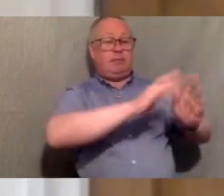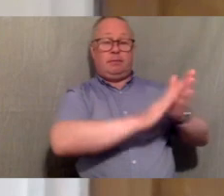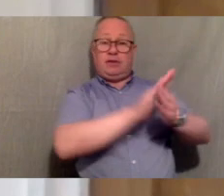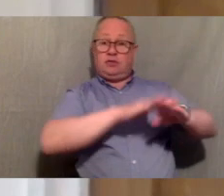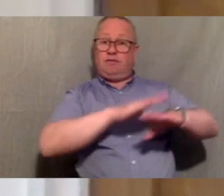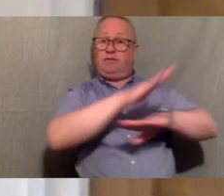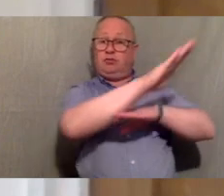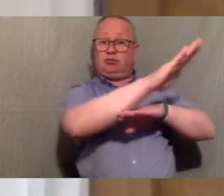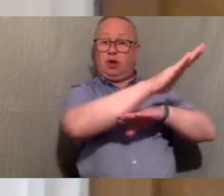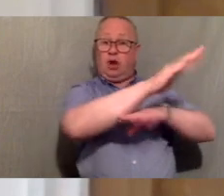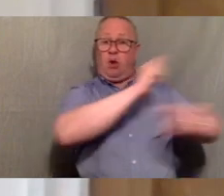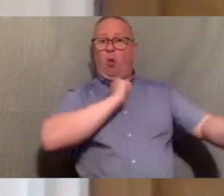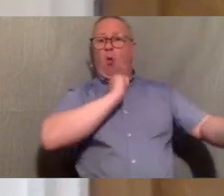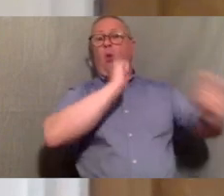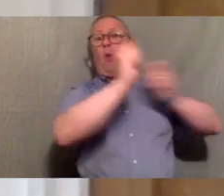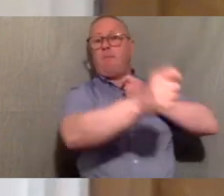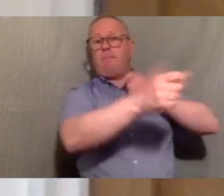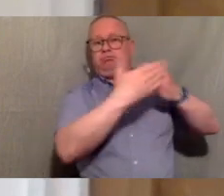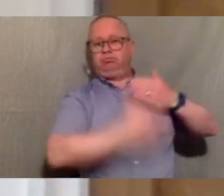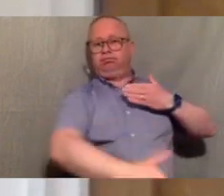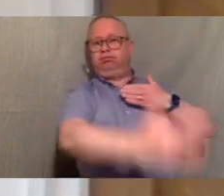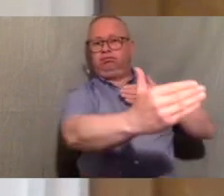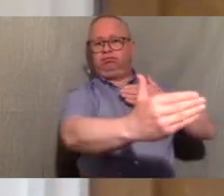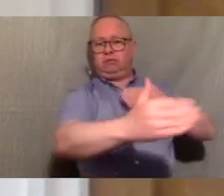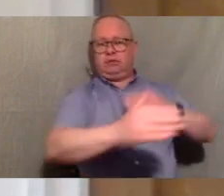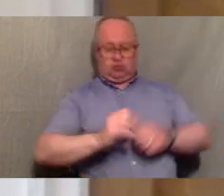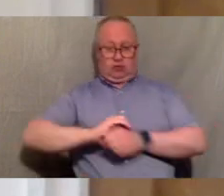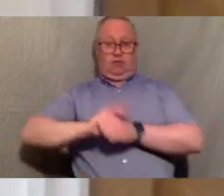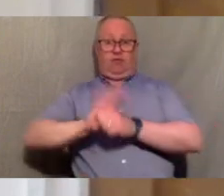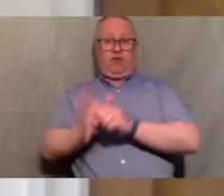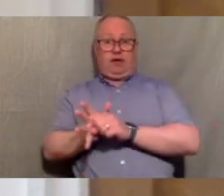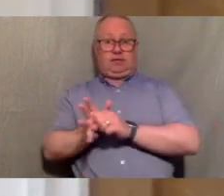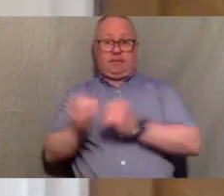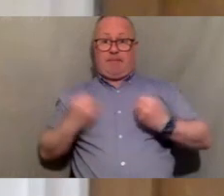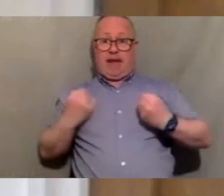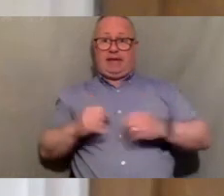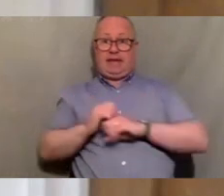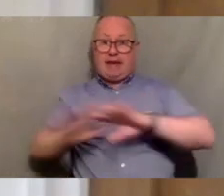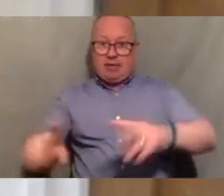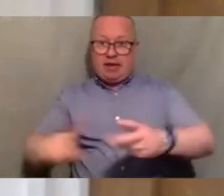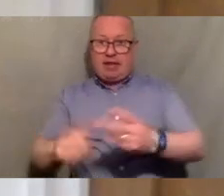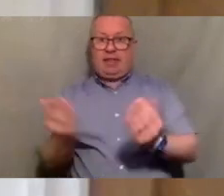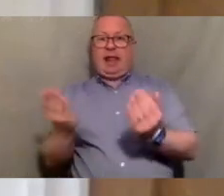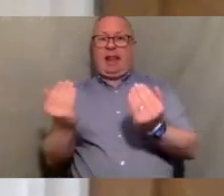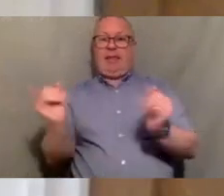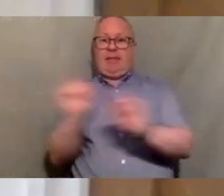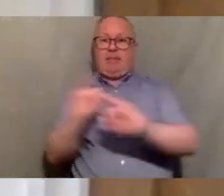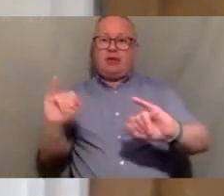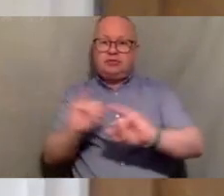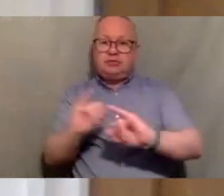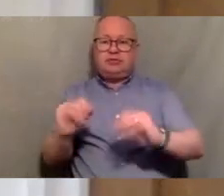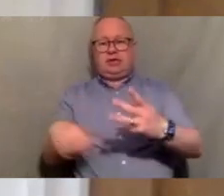shape our lives for generations and what comes from the coronavirus coronavirus pandemic the climate emergency and now also this moment of